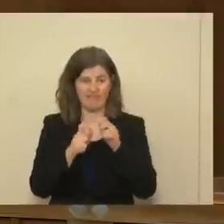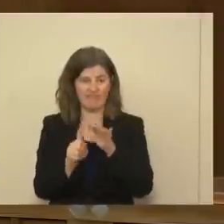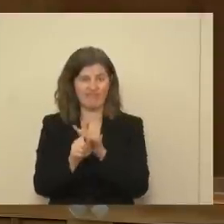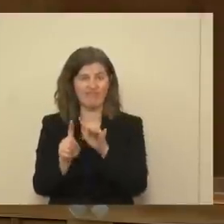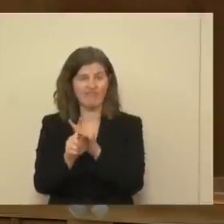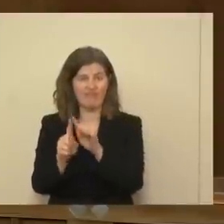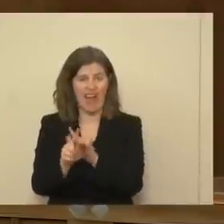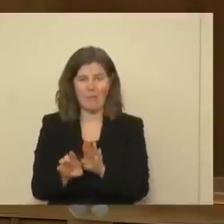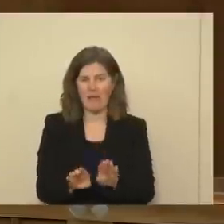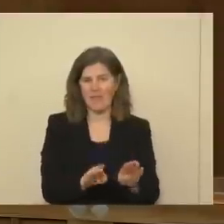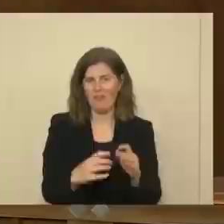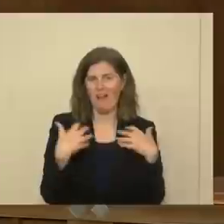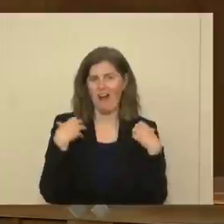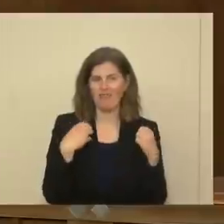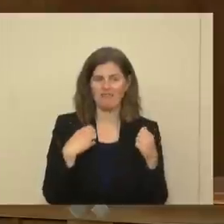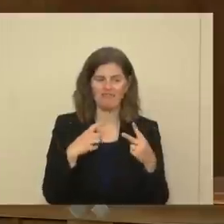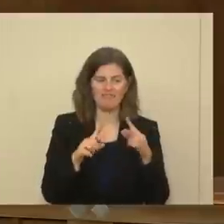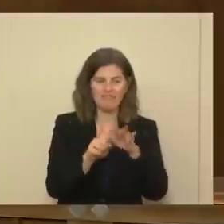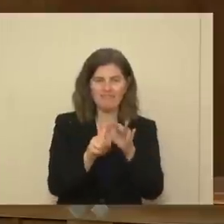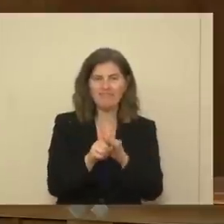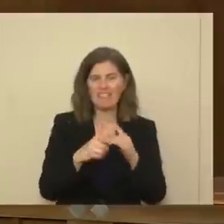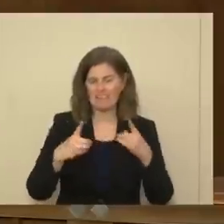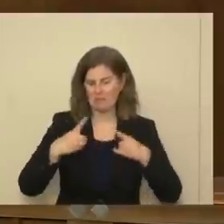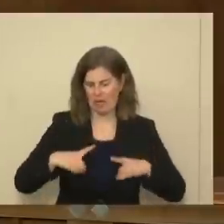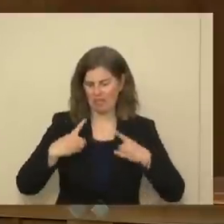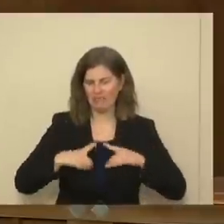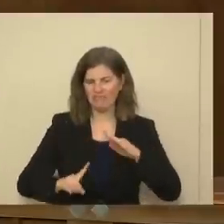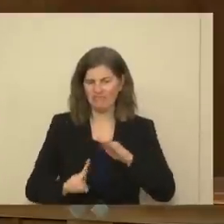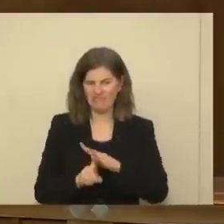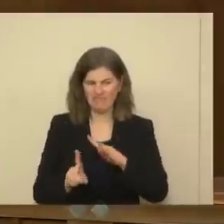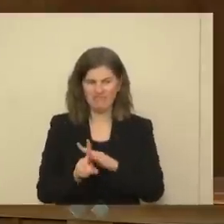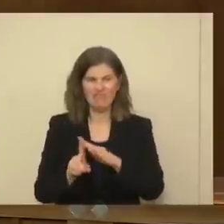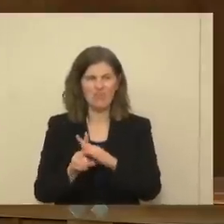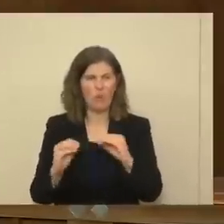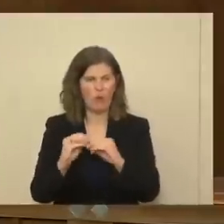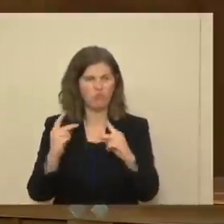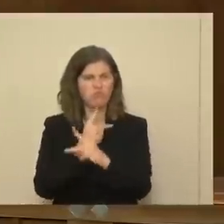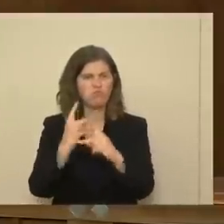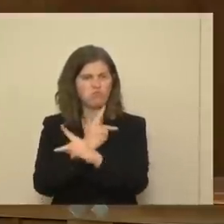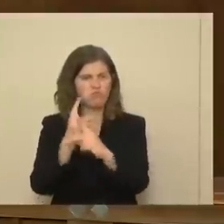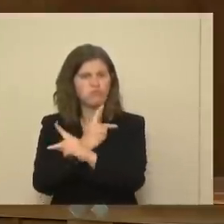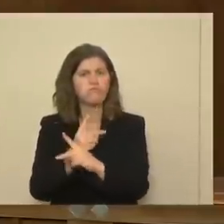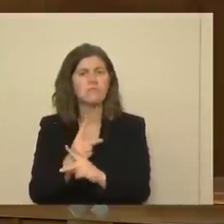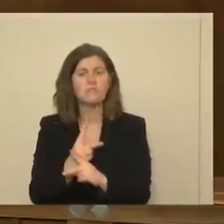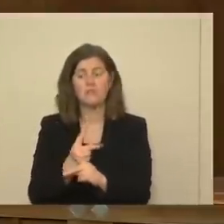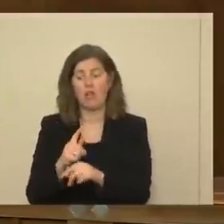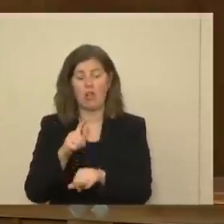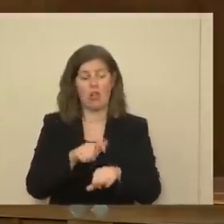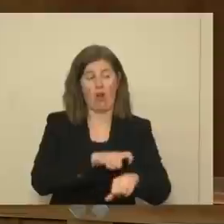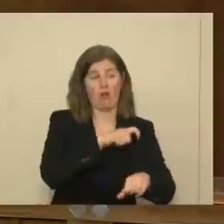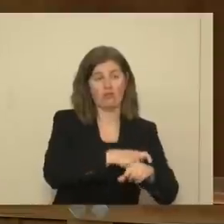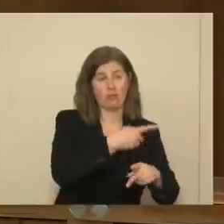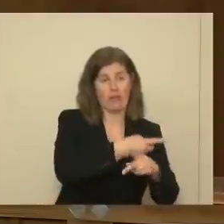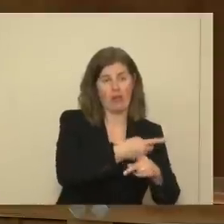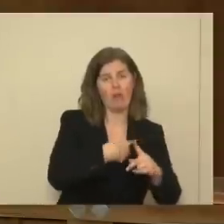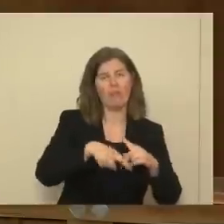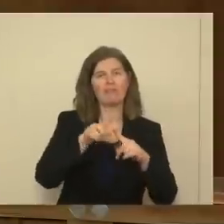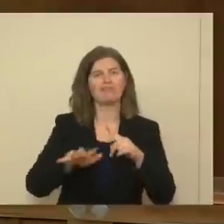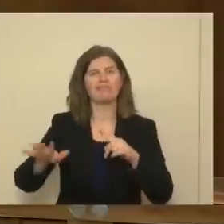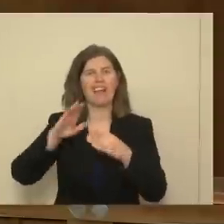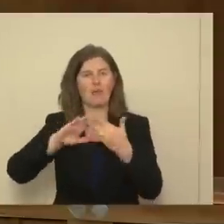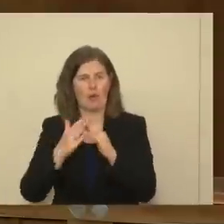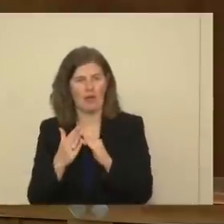behavioral health issues and depression, people are experiencing that both in long-term care facilities and in the community.